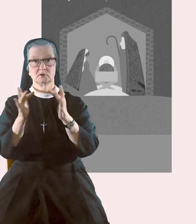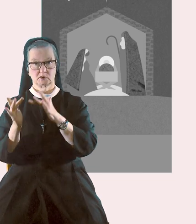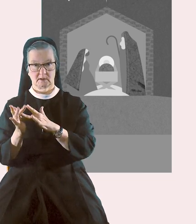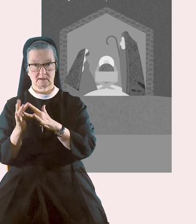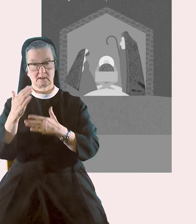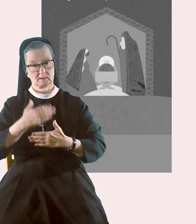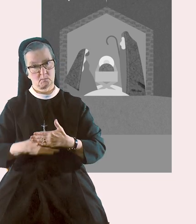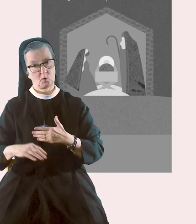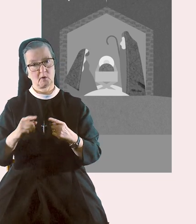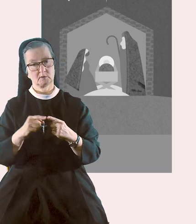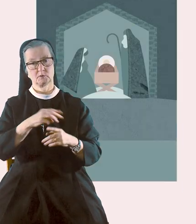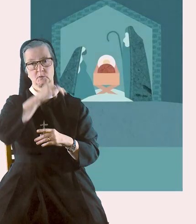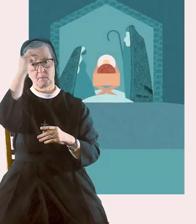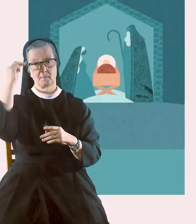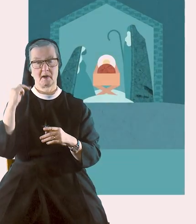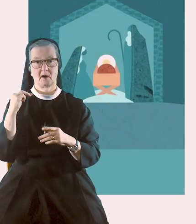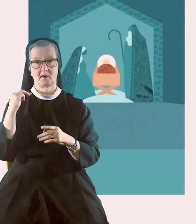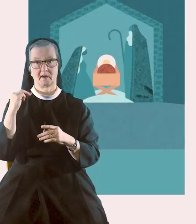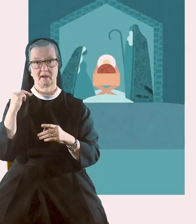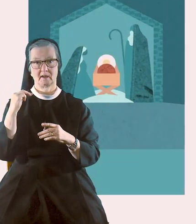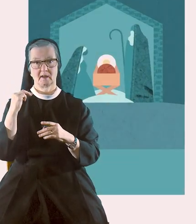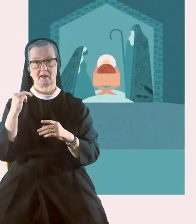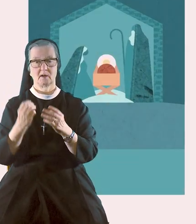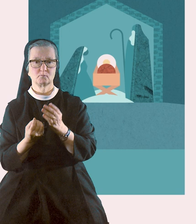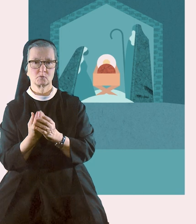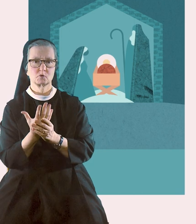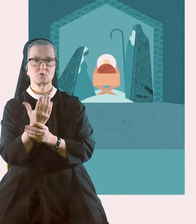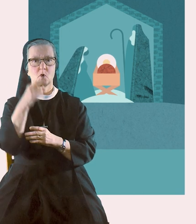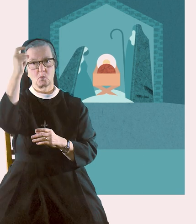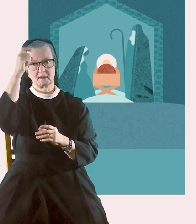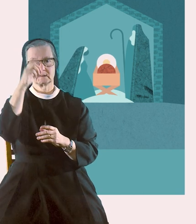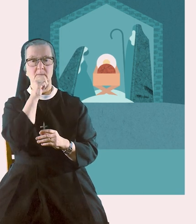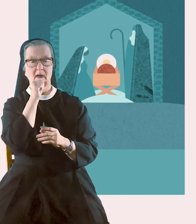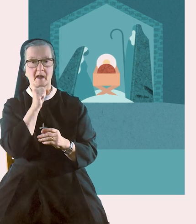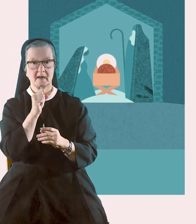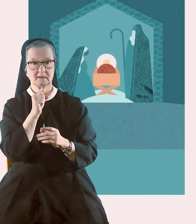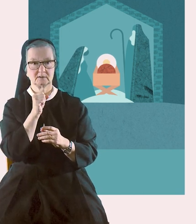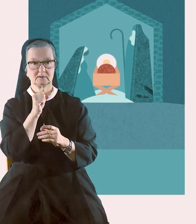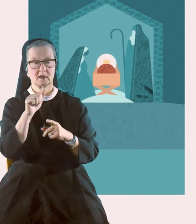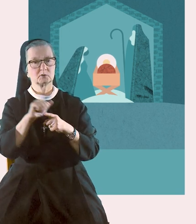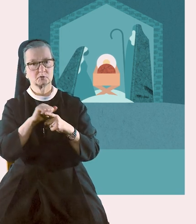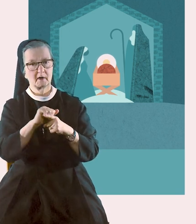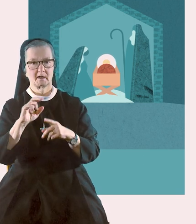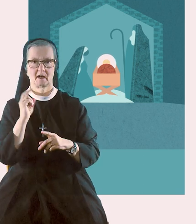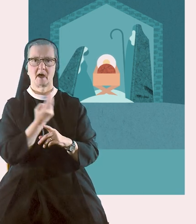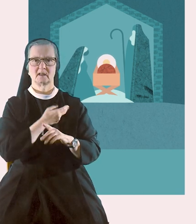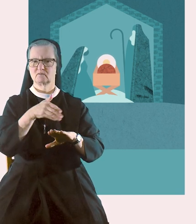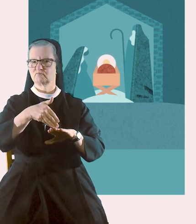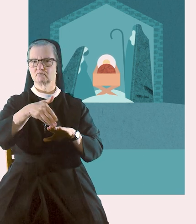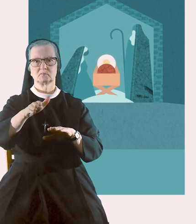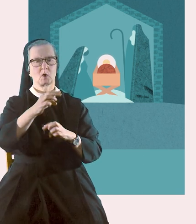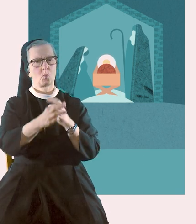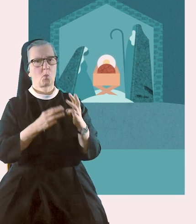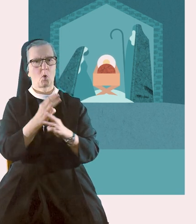Jesus was born to Mary. He advanced in wisdom and age, training us